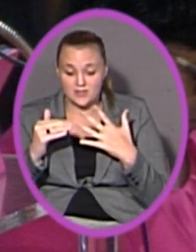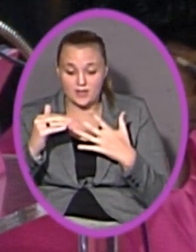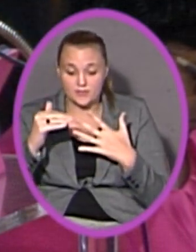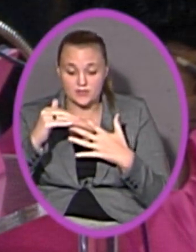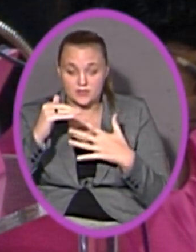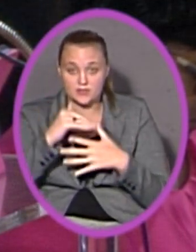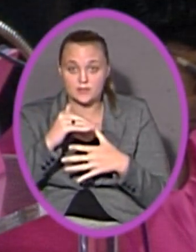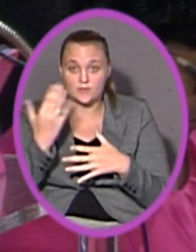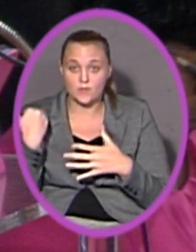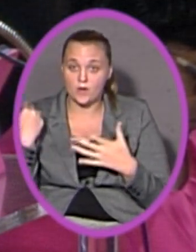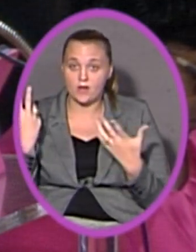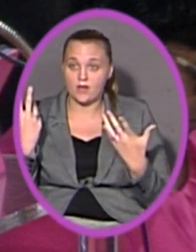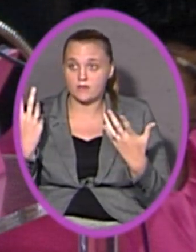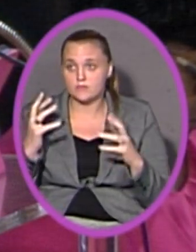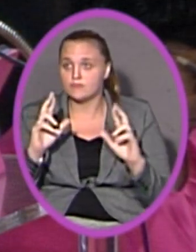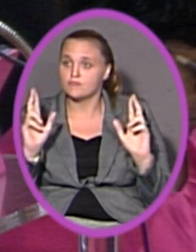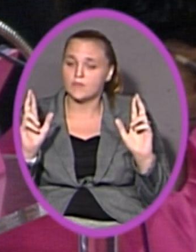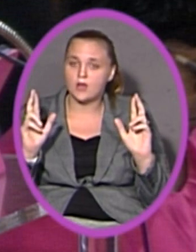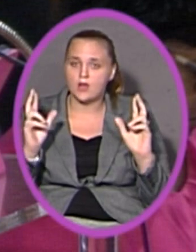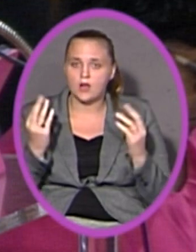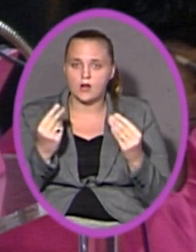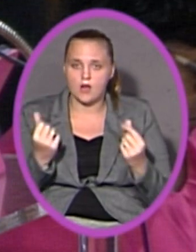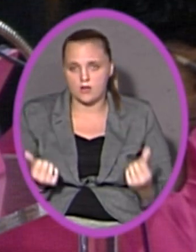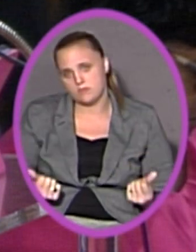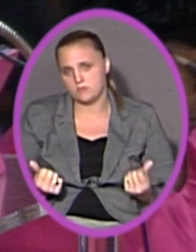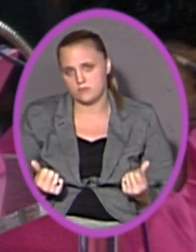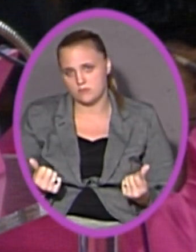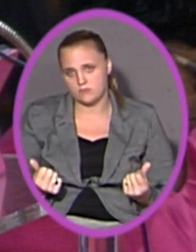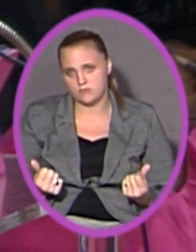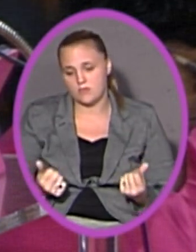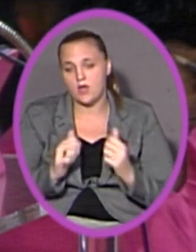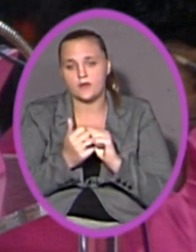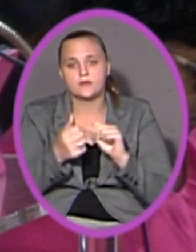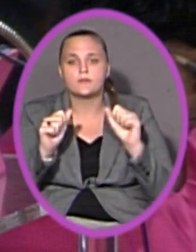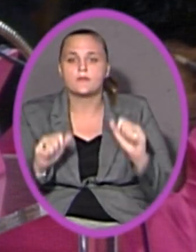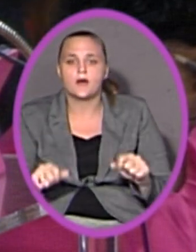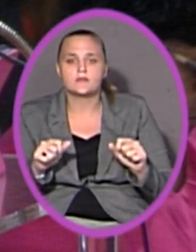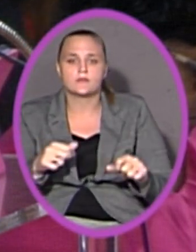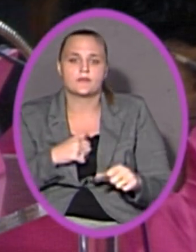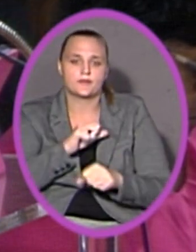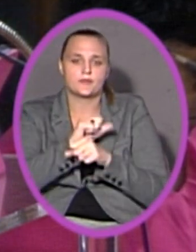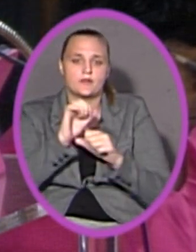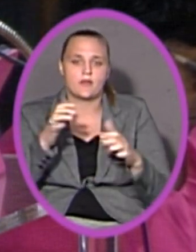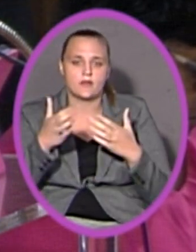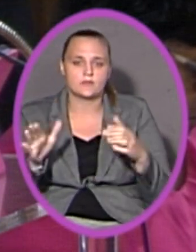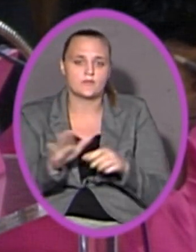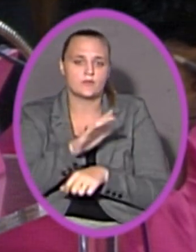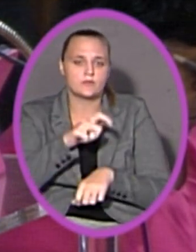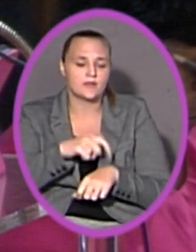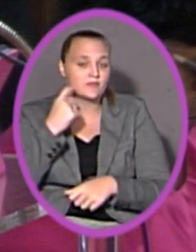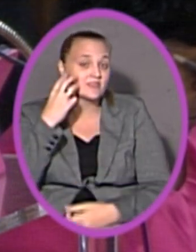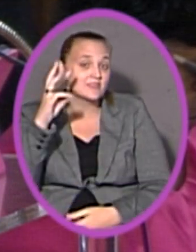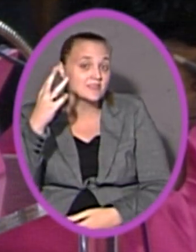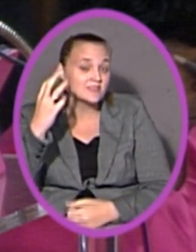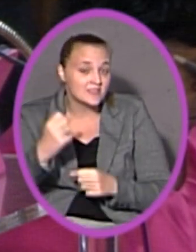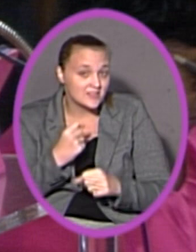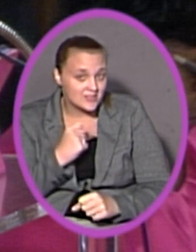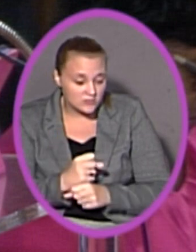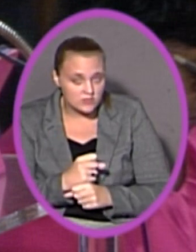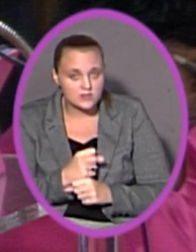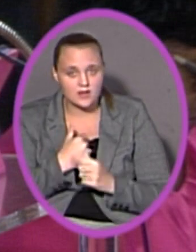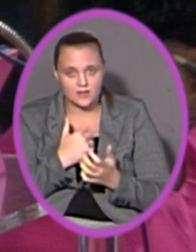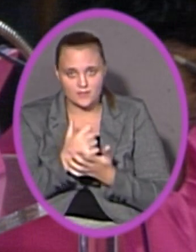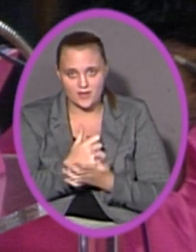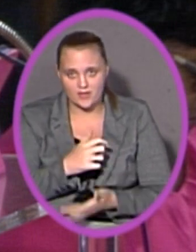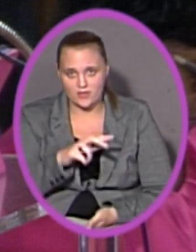are gone. How is it possible that I have been in a classroom full-time for 16 years and make